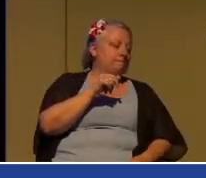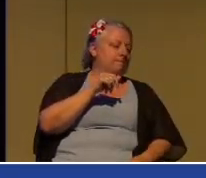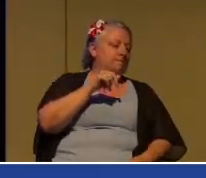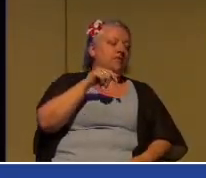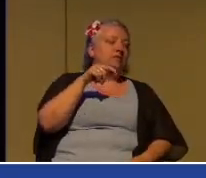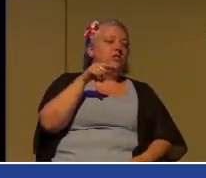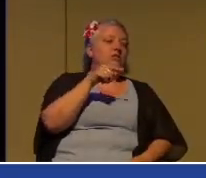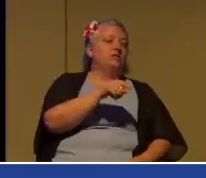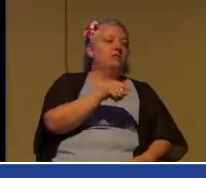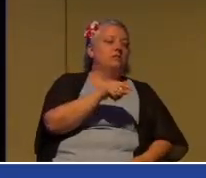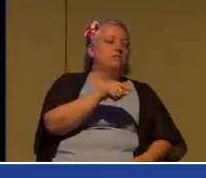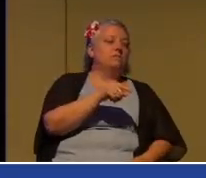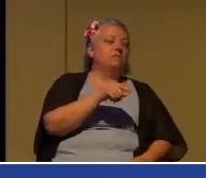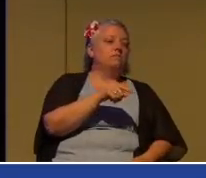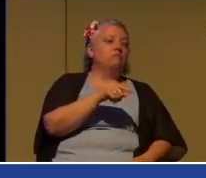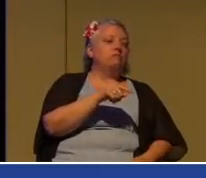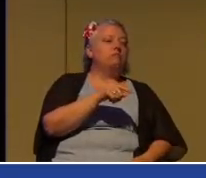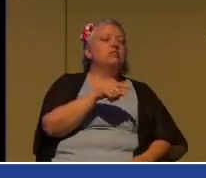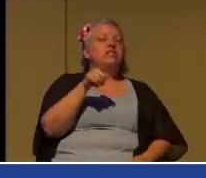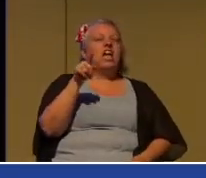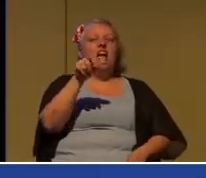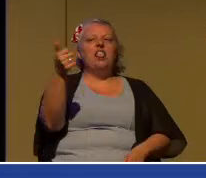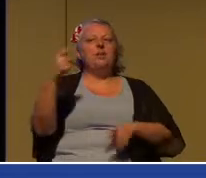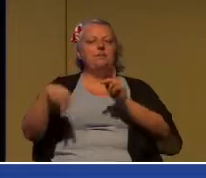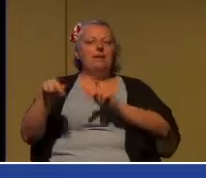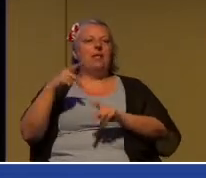out, he says they haven't, or he said they haven't.